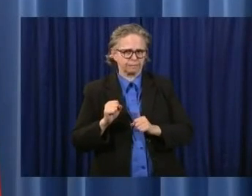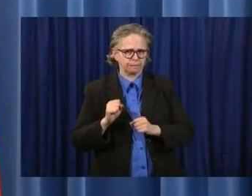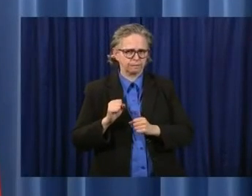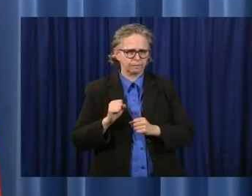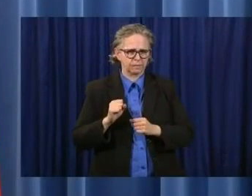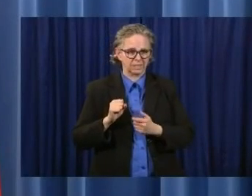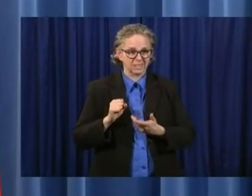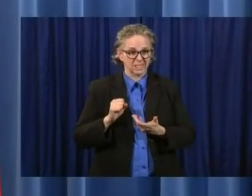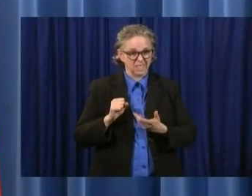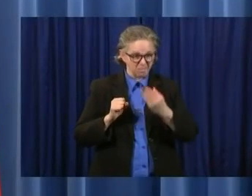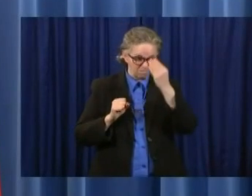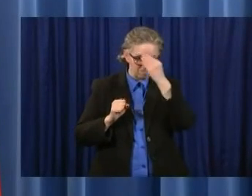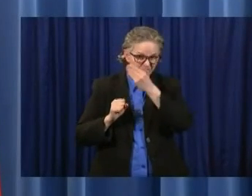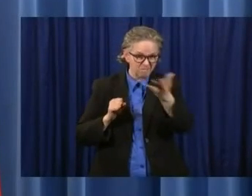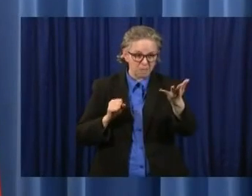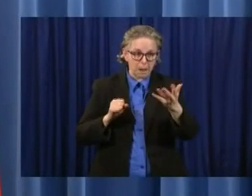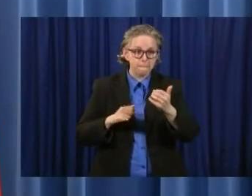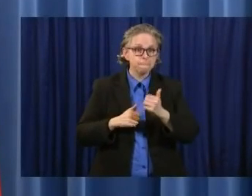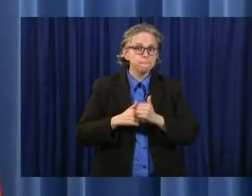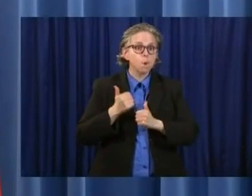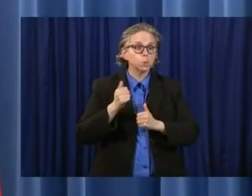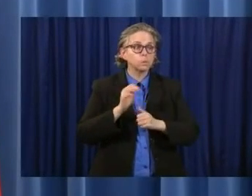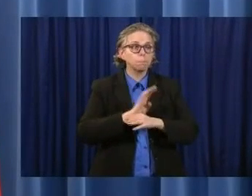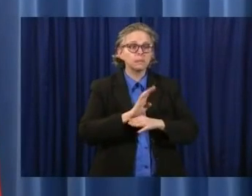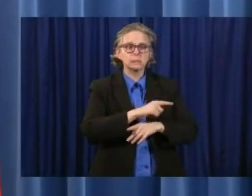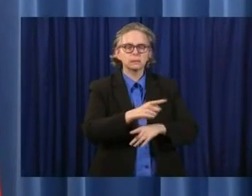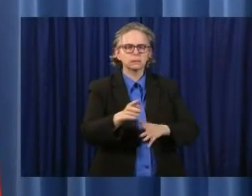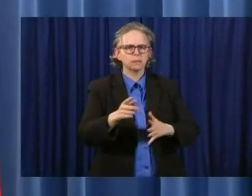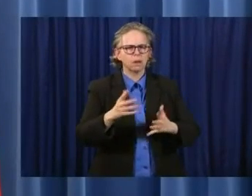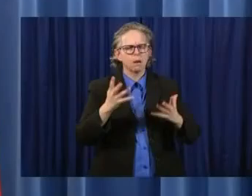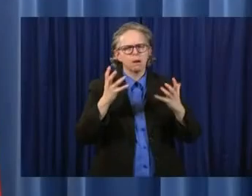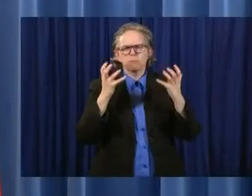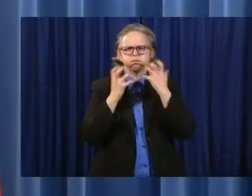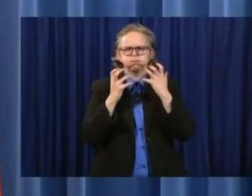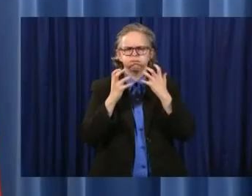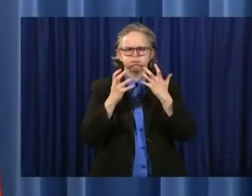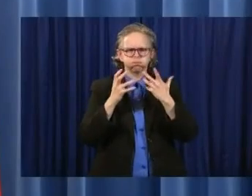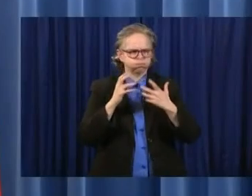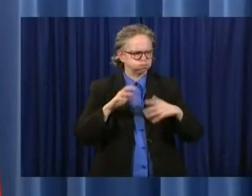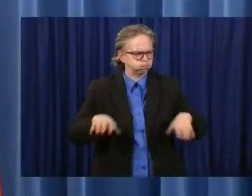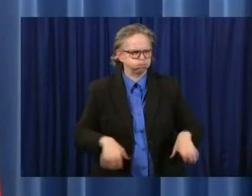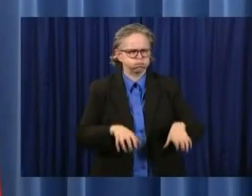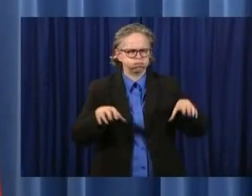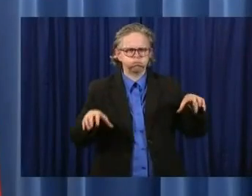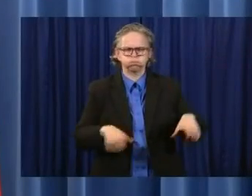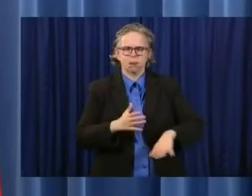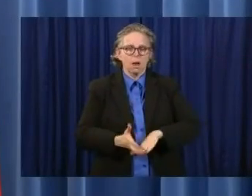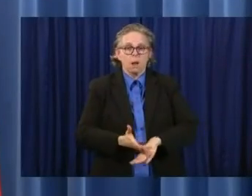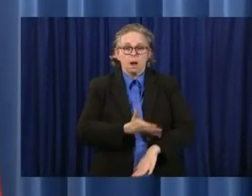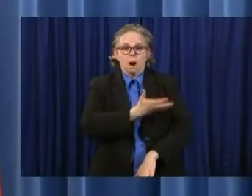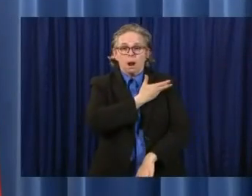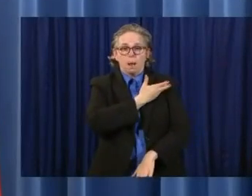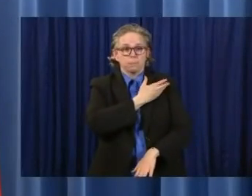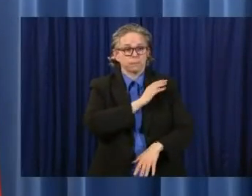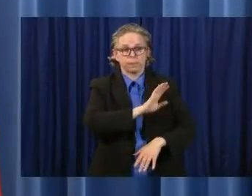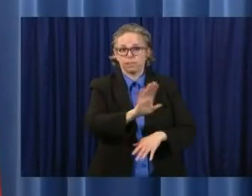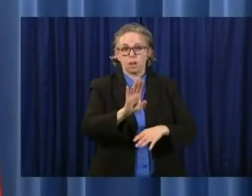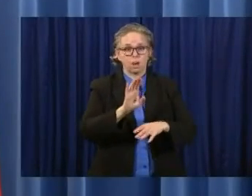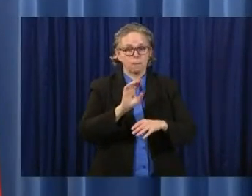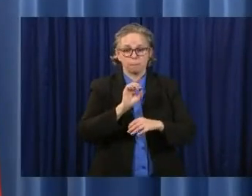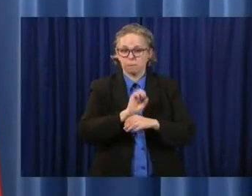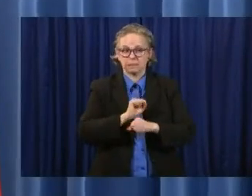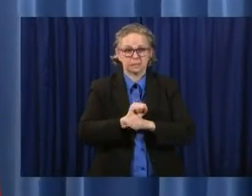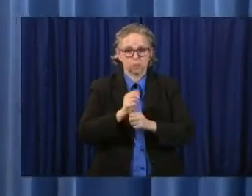businesses did a phenomenal job in the last month or so in improving their safety to deal with the coronavirus.